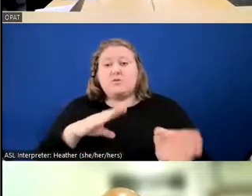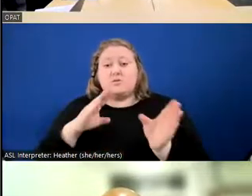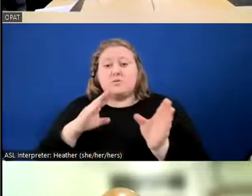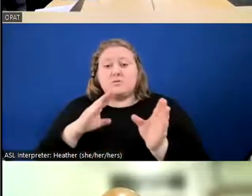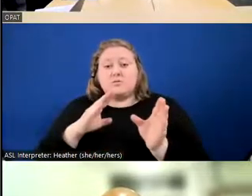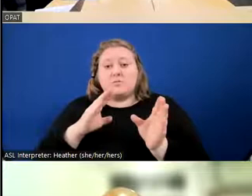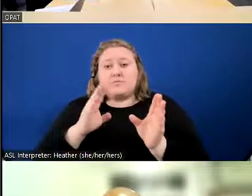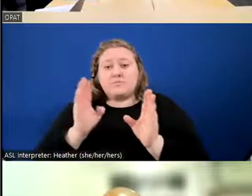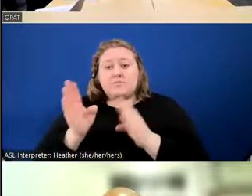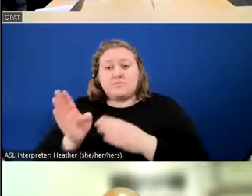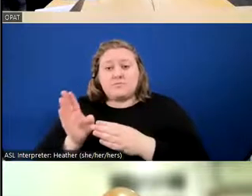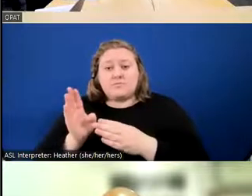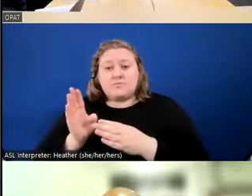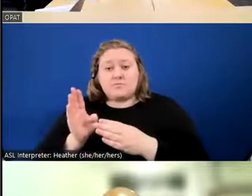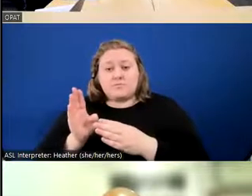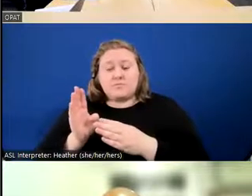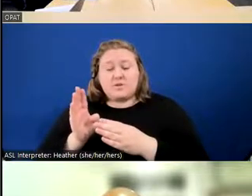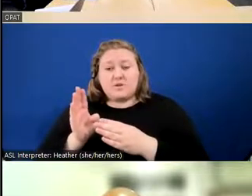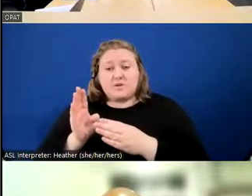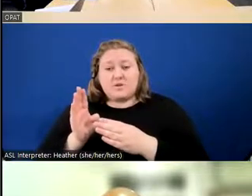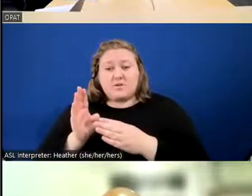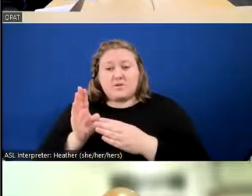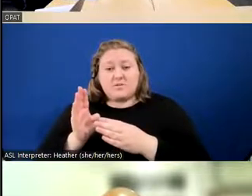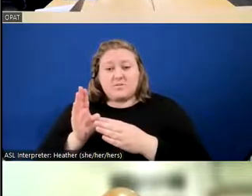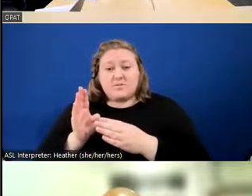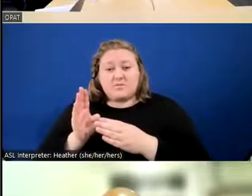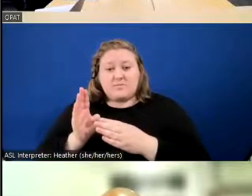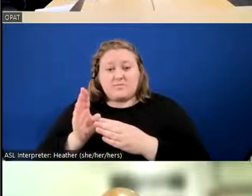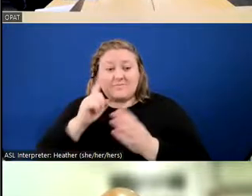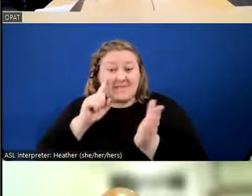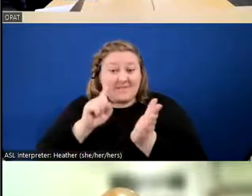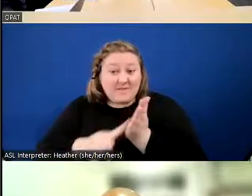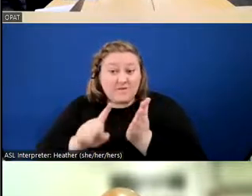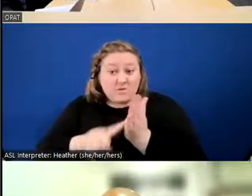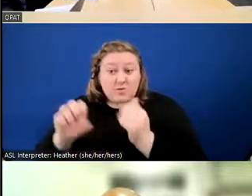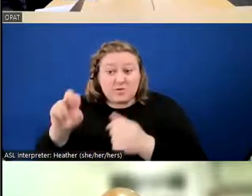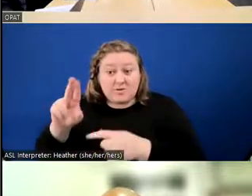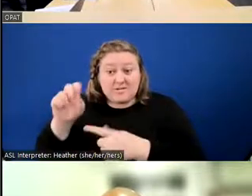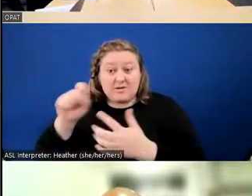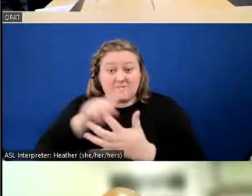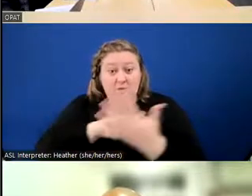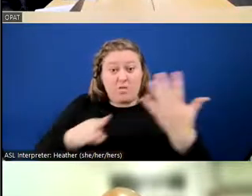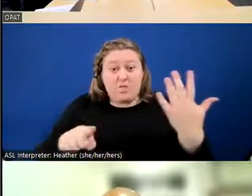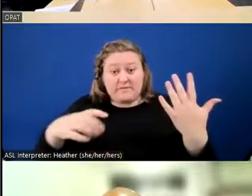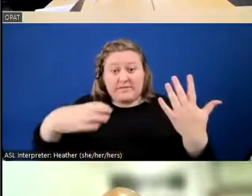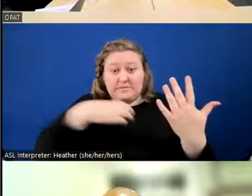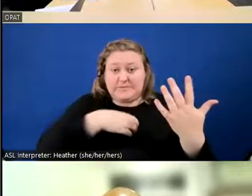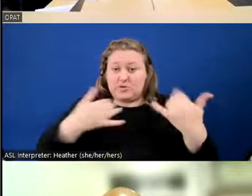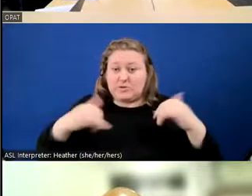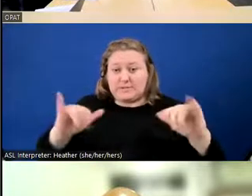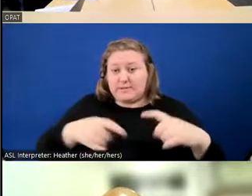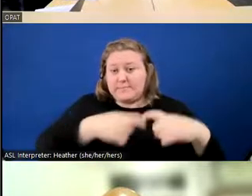the investigatory status for all of these complaints are still tending.